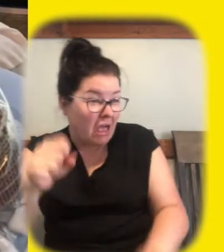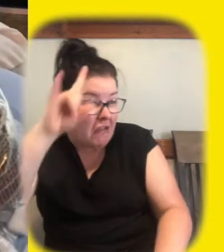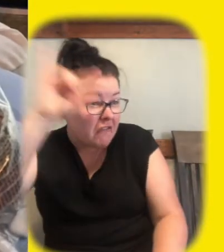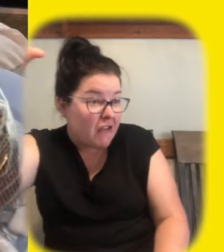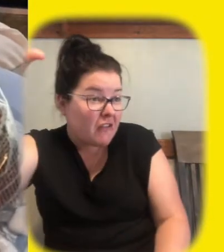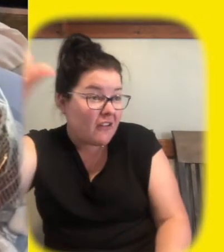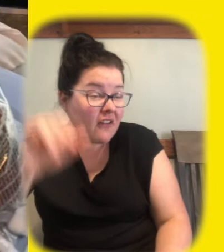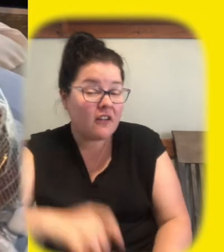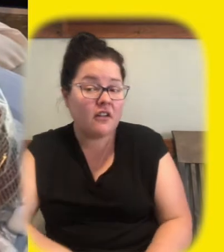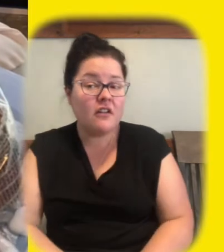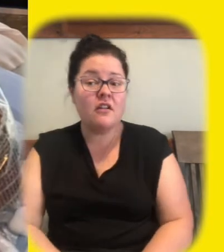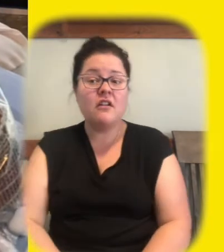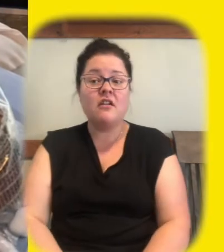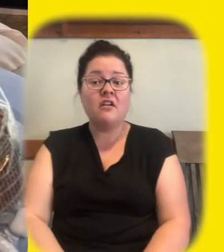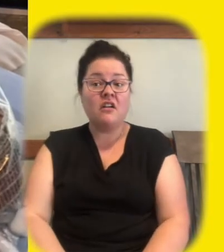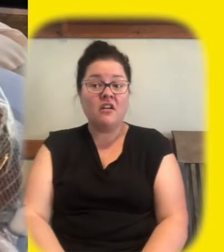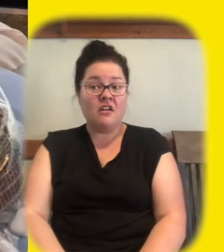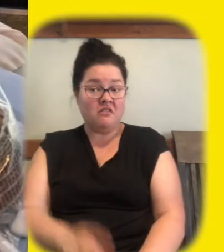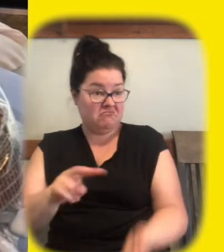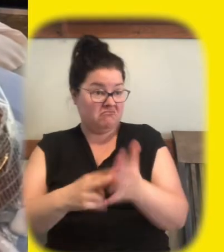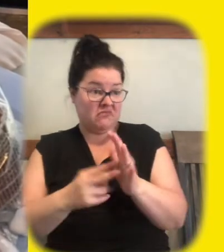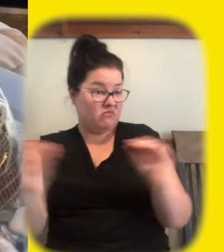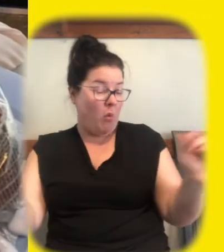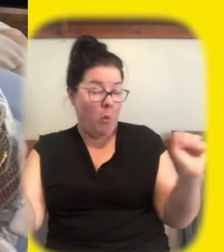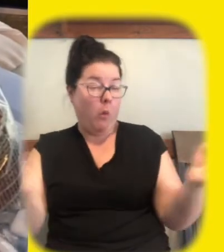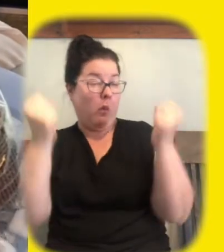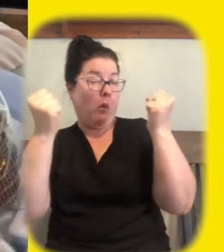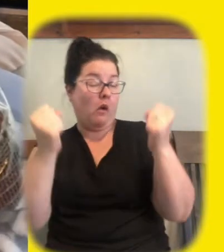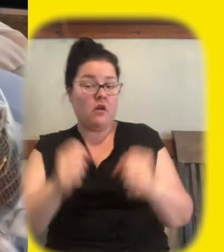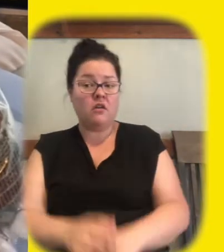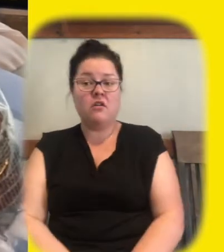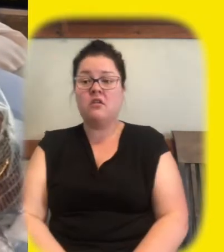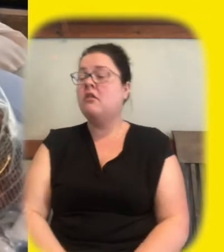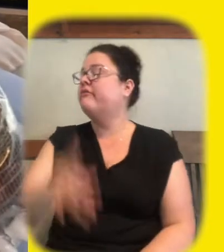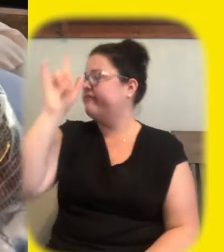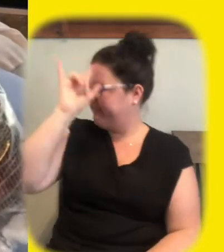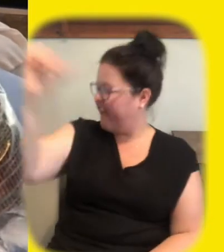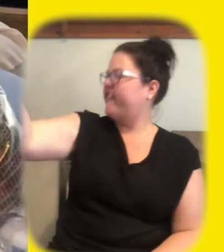you think you could keep it in there forever and you'd still be okay